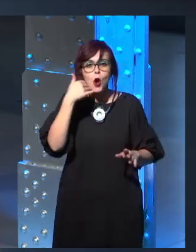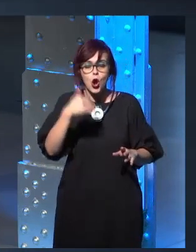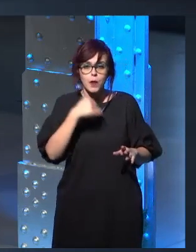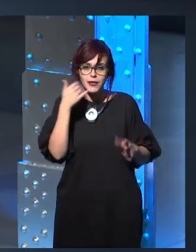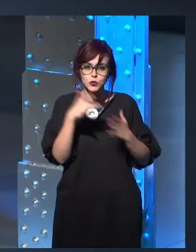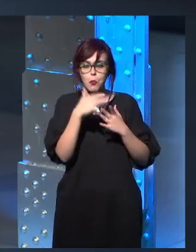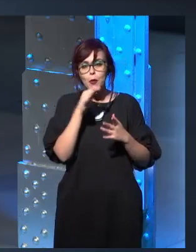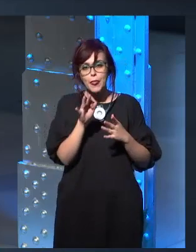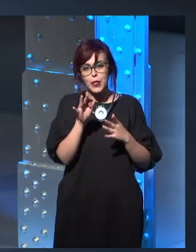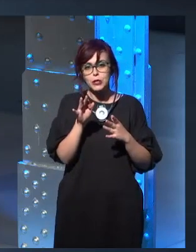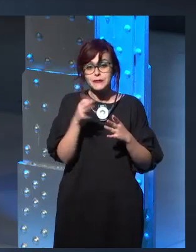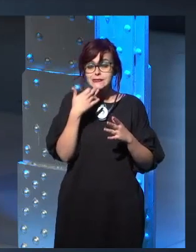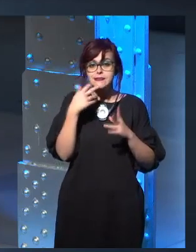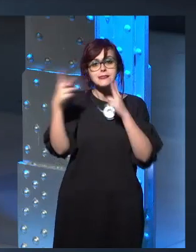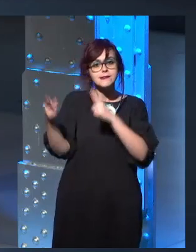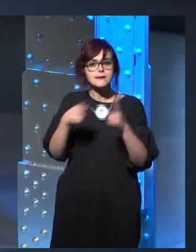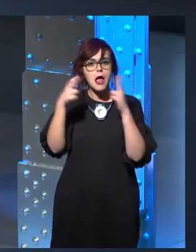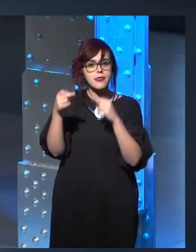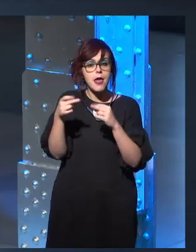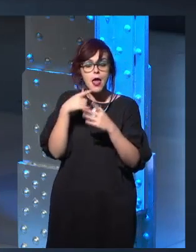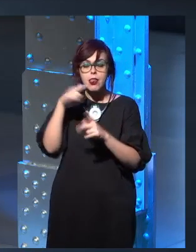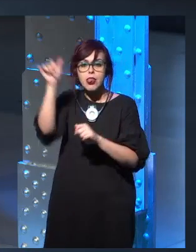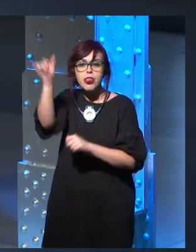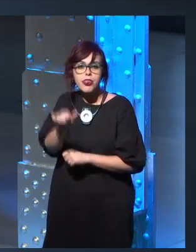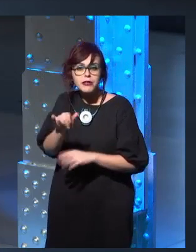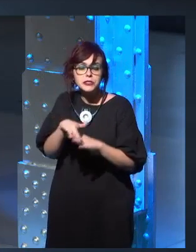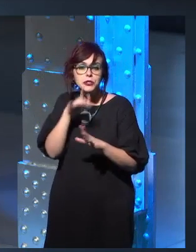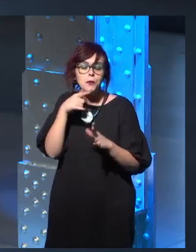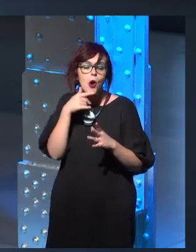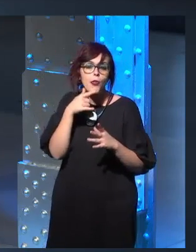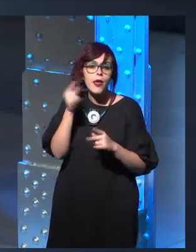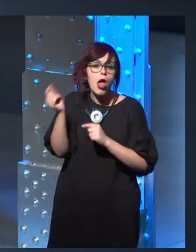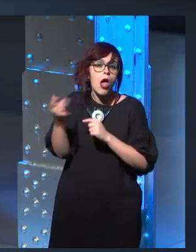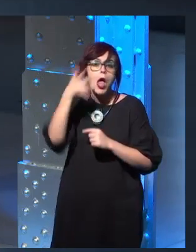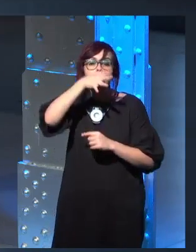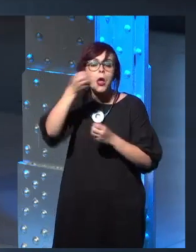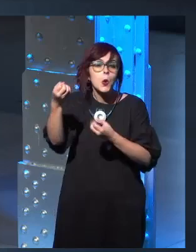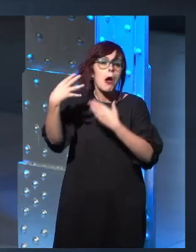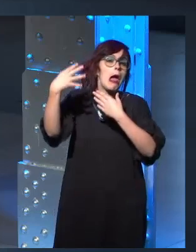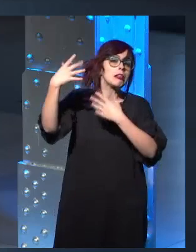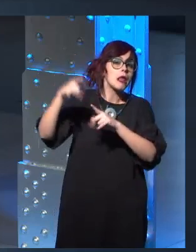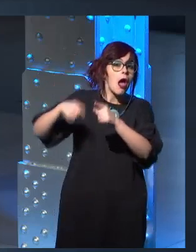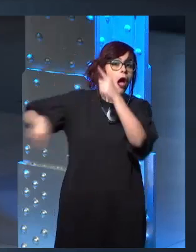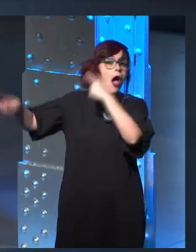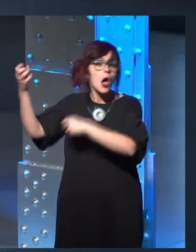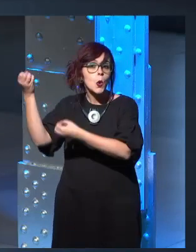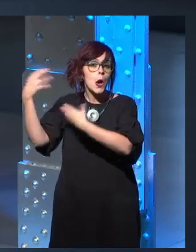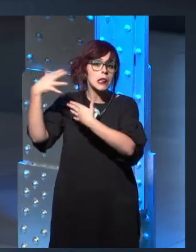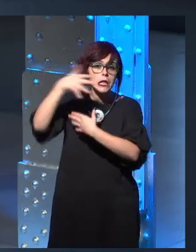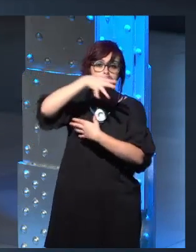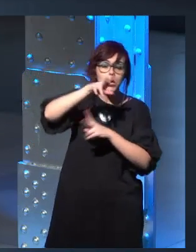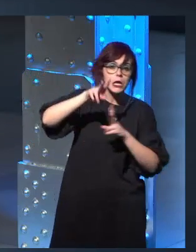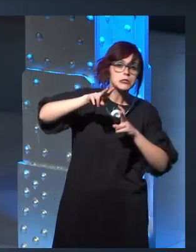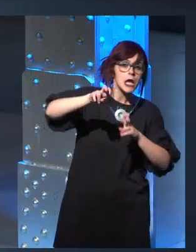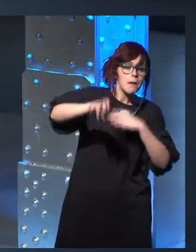at second hand, then I'm getting a second hand report of someone's adaptation, and it doesn't feel as real to me. It doesn't